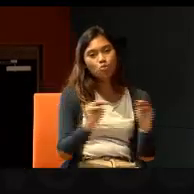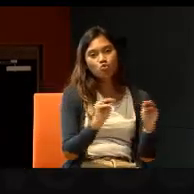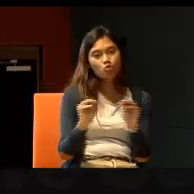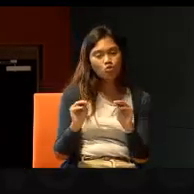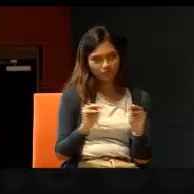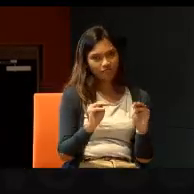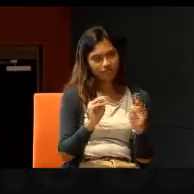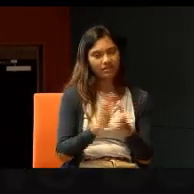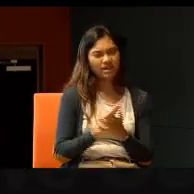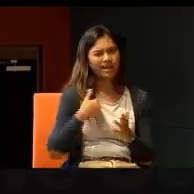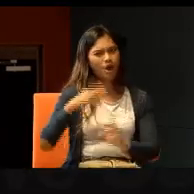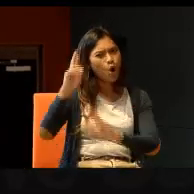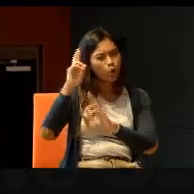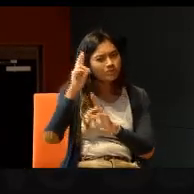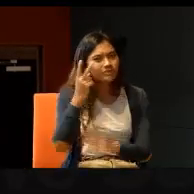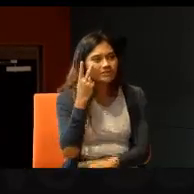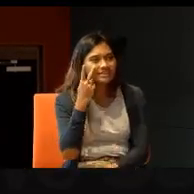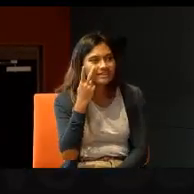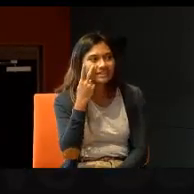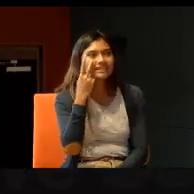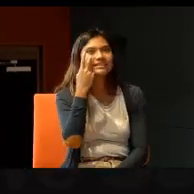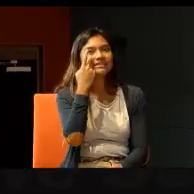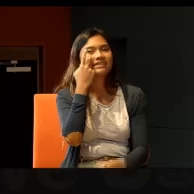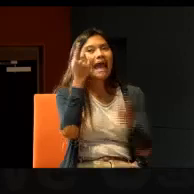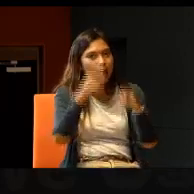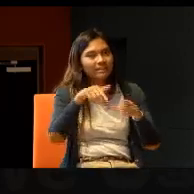I'm hoping to see, within my lifetime.